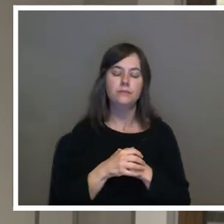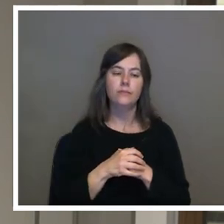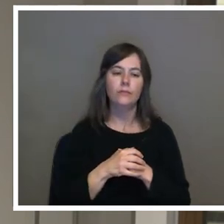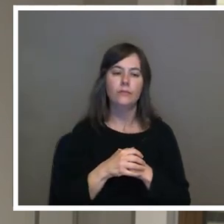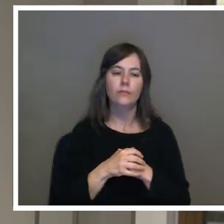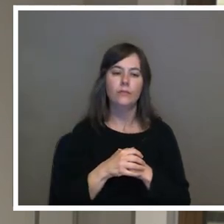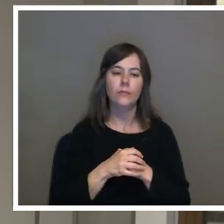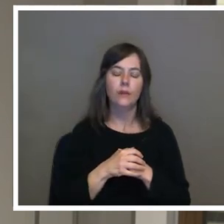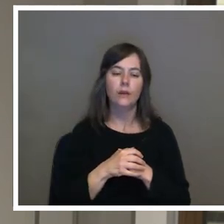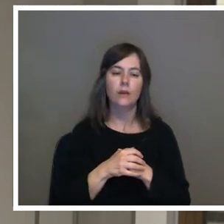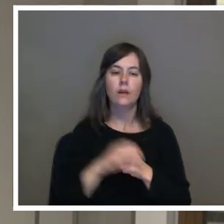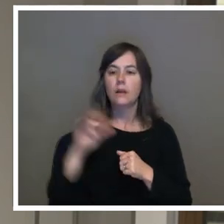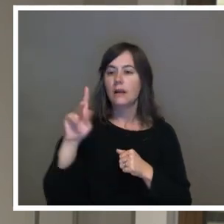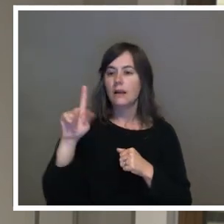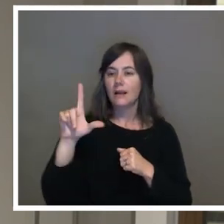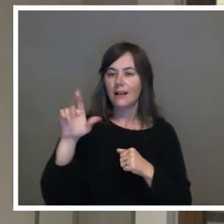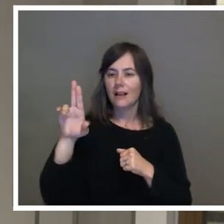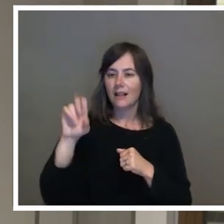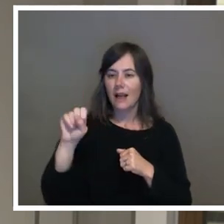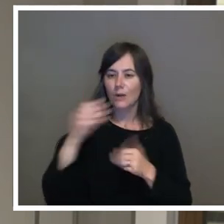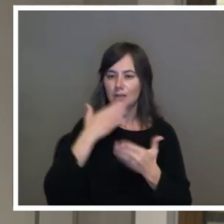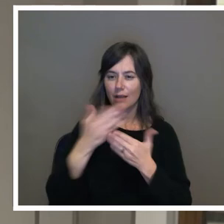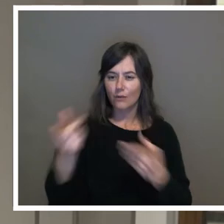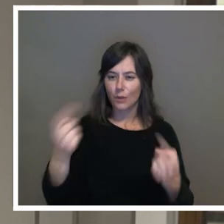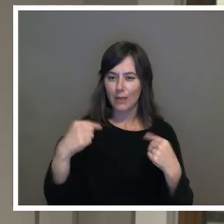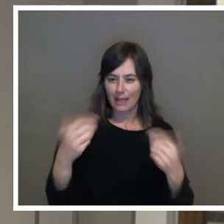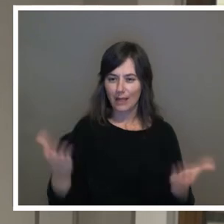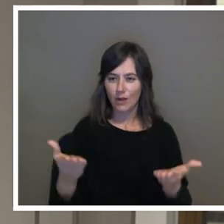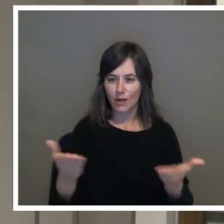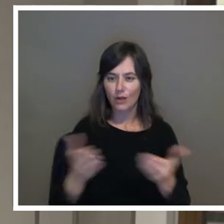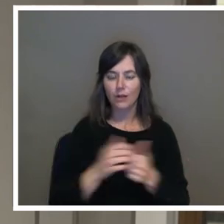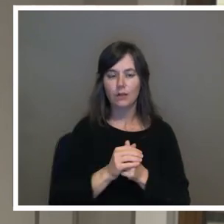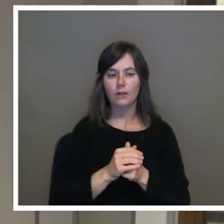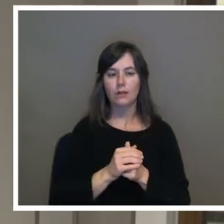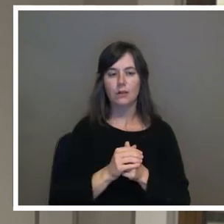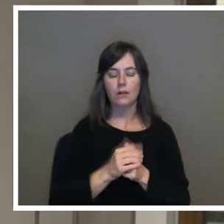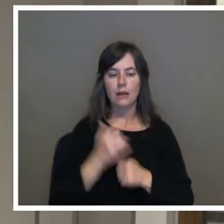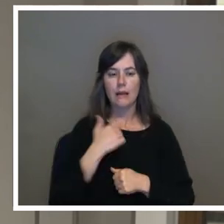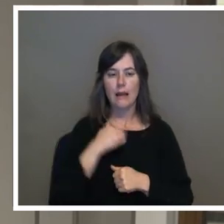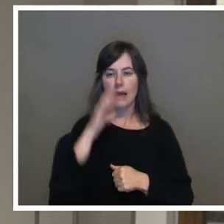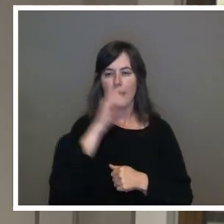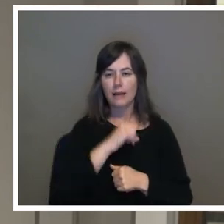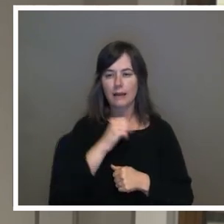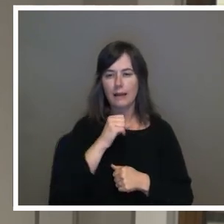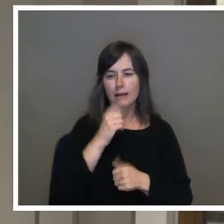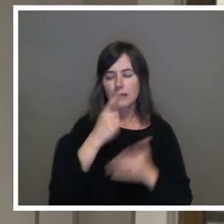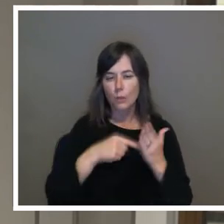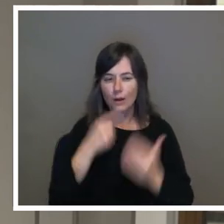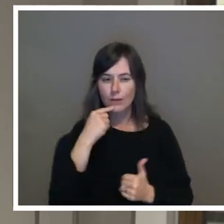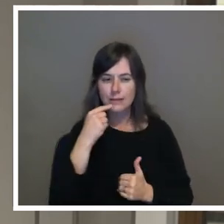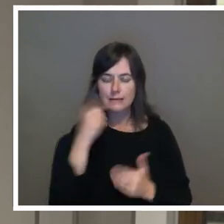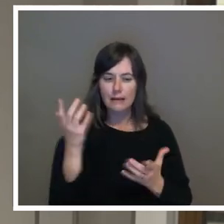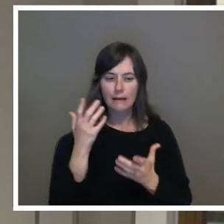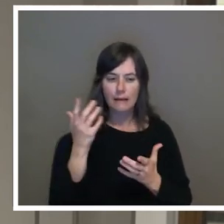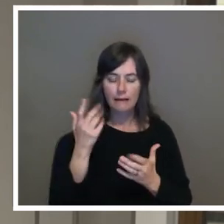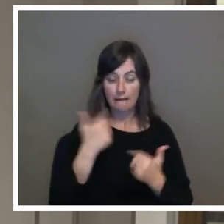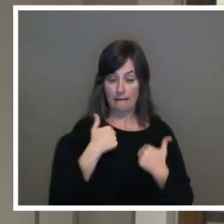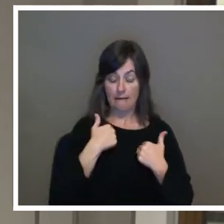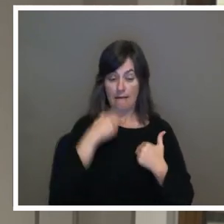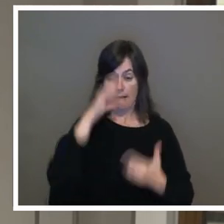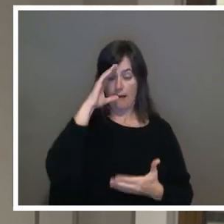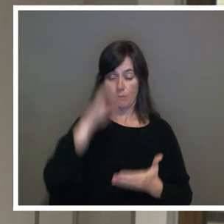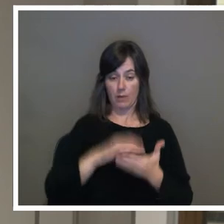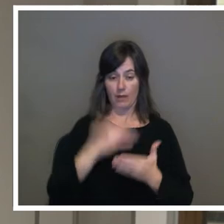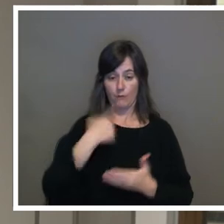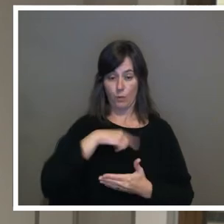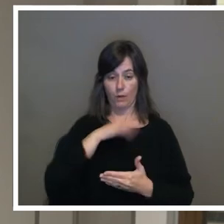Klaus, thank you for being here. And I guess what I would say is, you know, I do believe that we'll continue